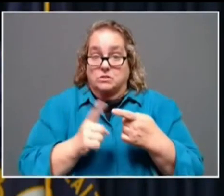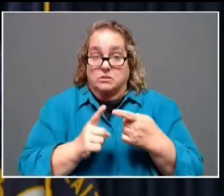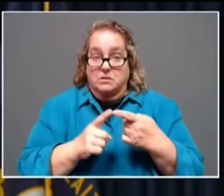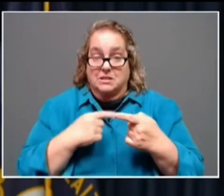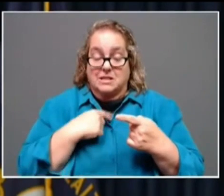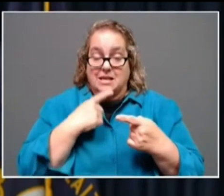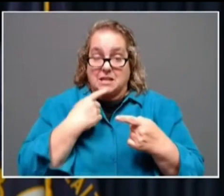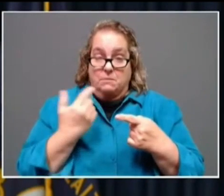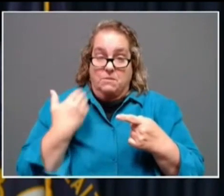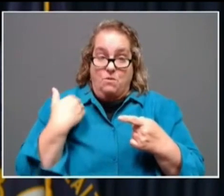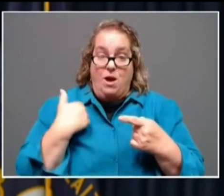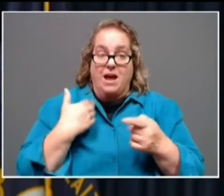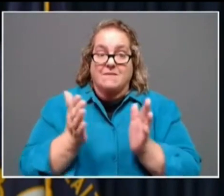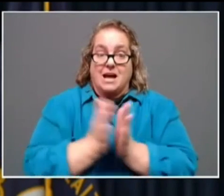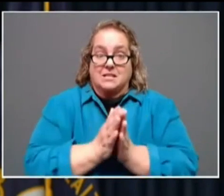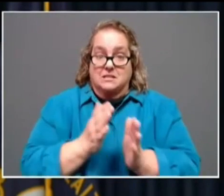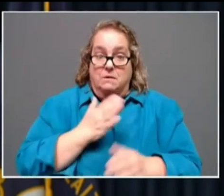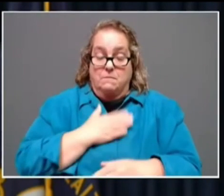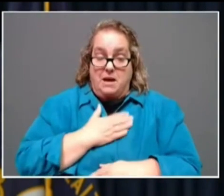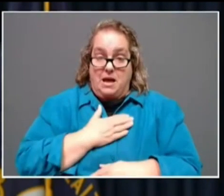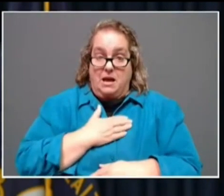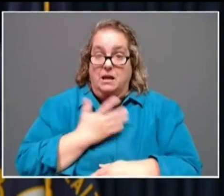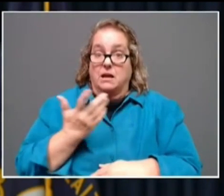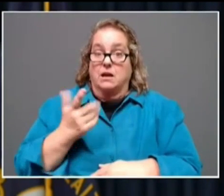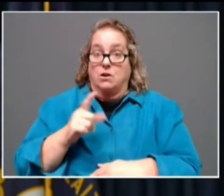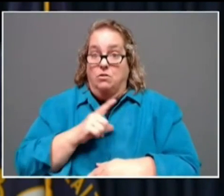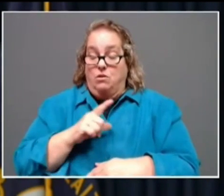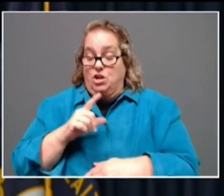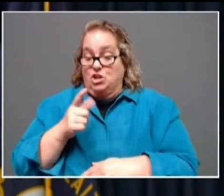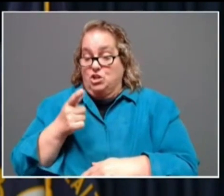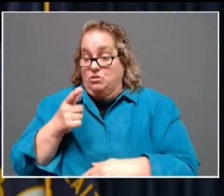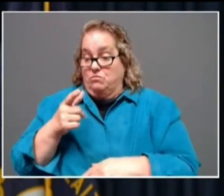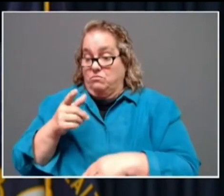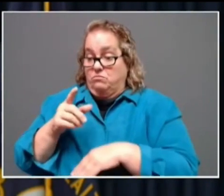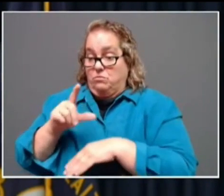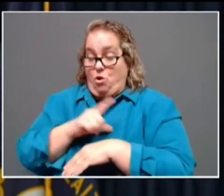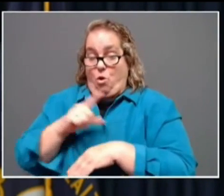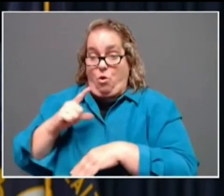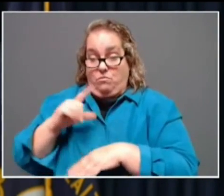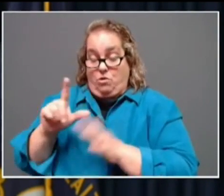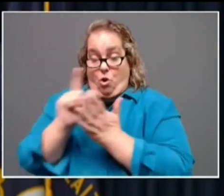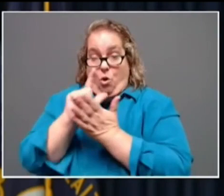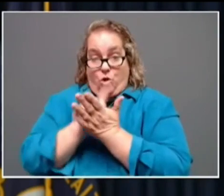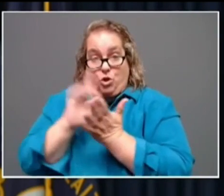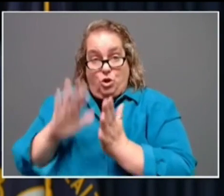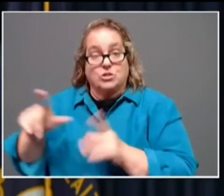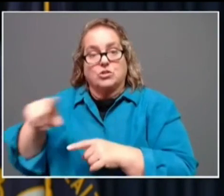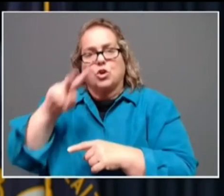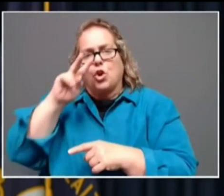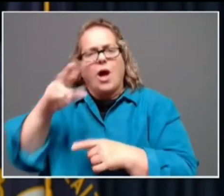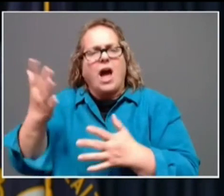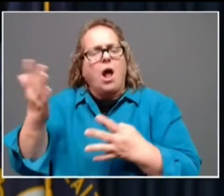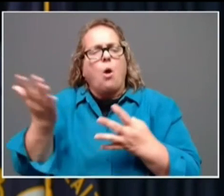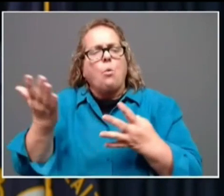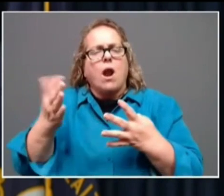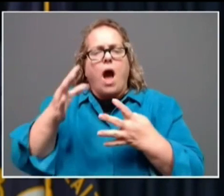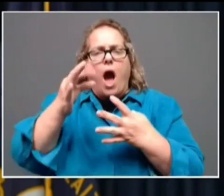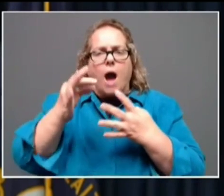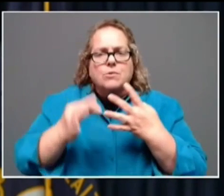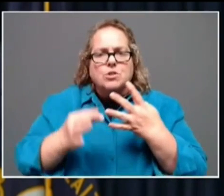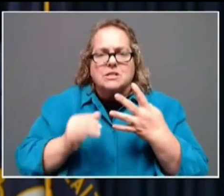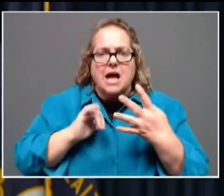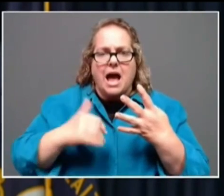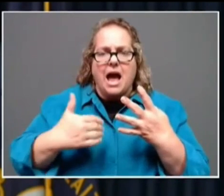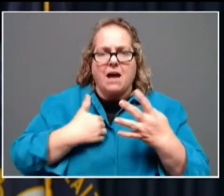I've asked my general counsel and his team to begin analyzing options that we may have under the law for executive action on